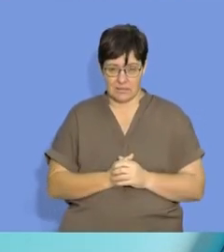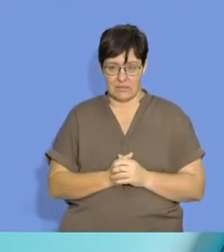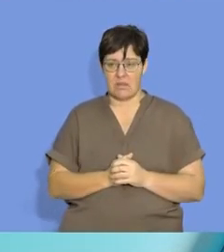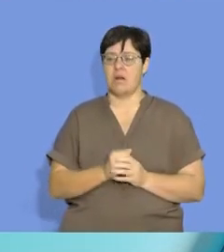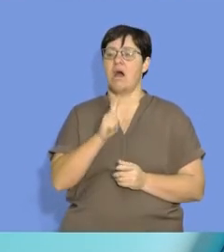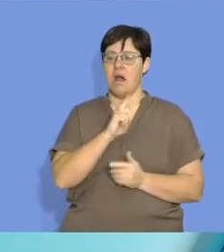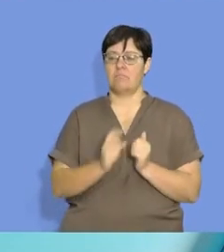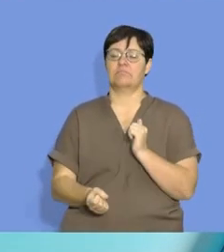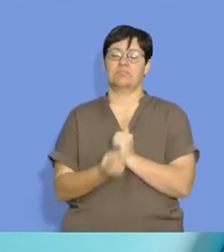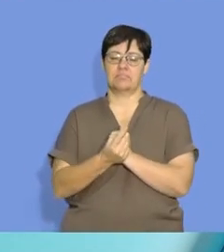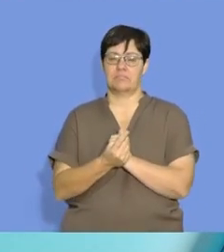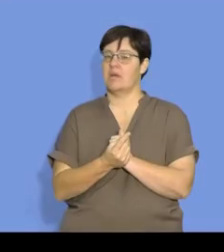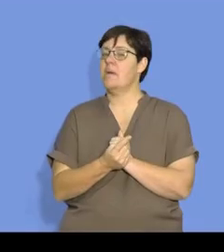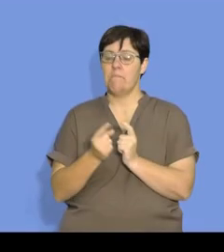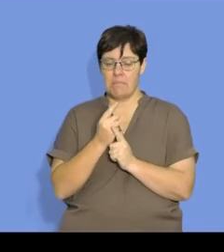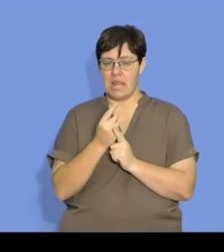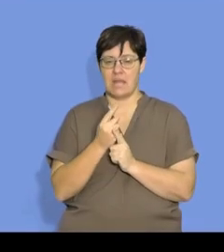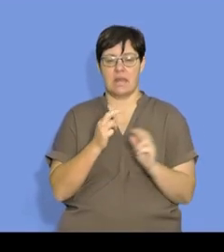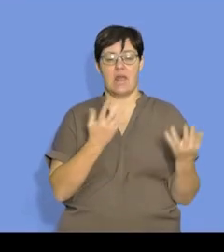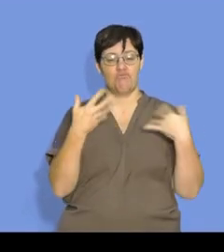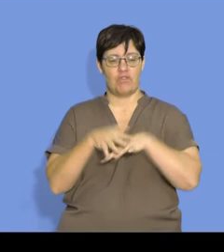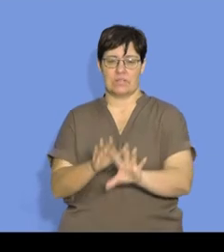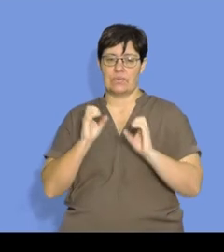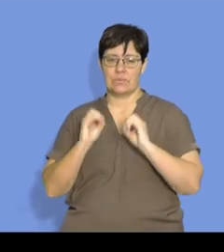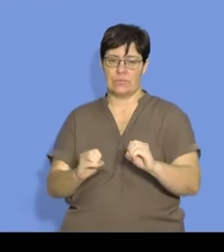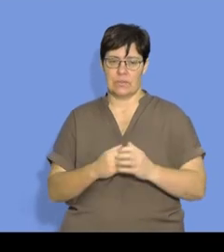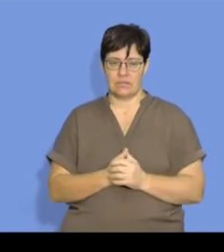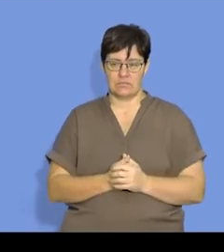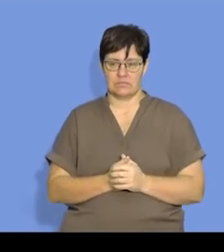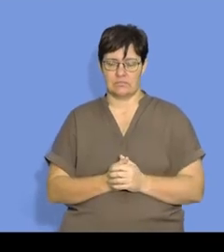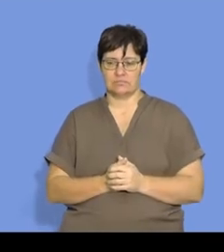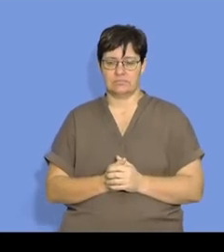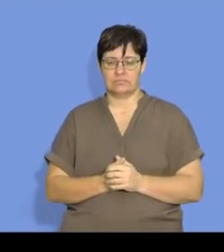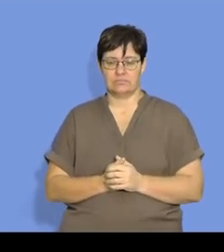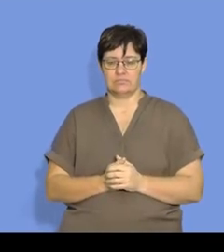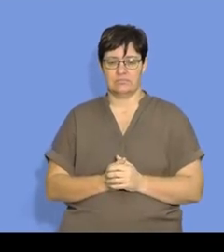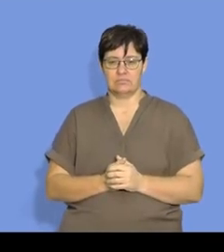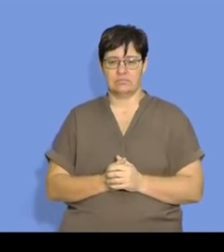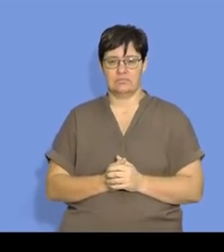no collision, there will be no reaction. Taking place.